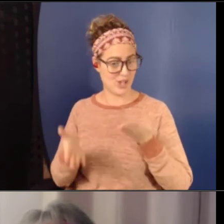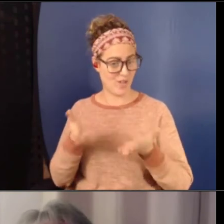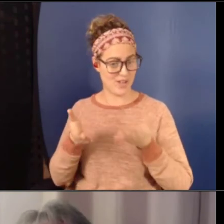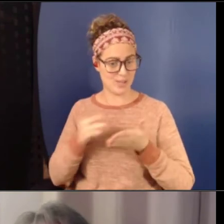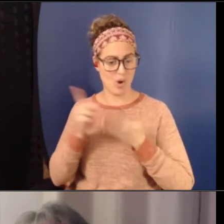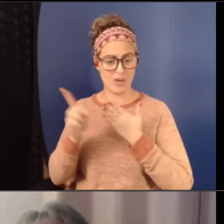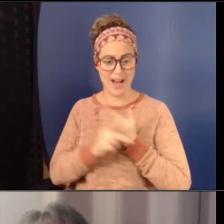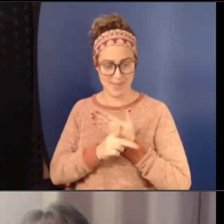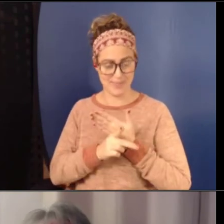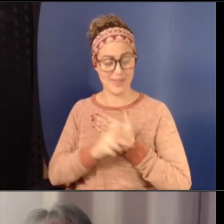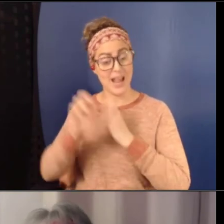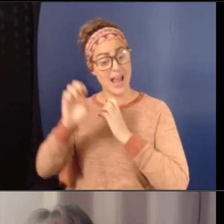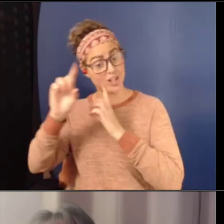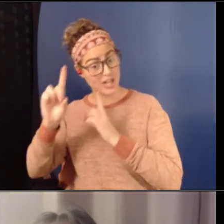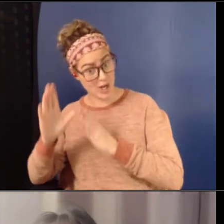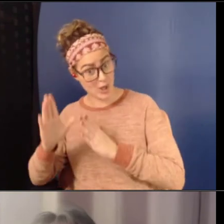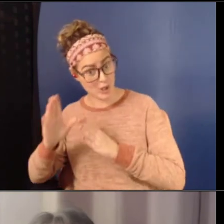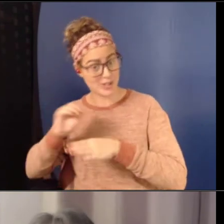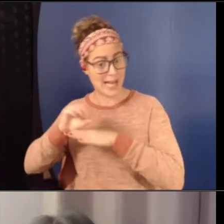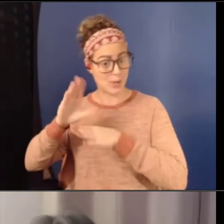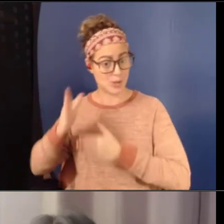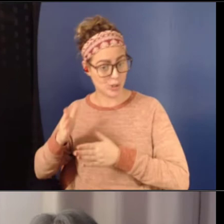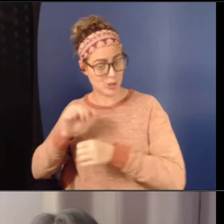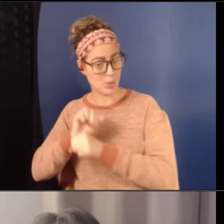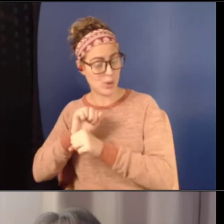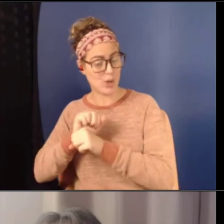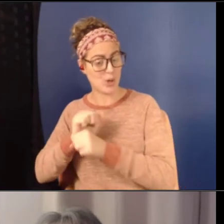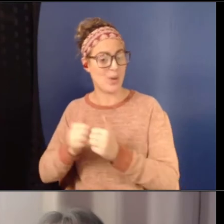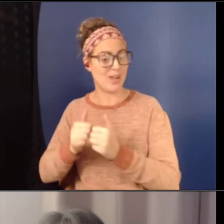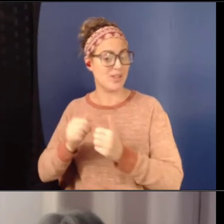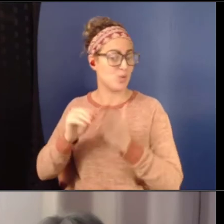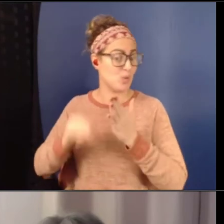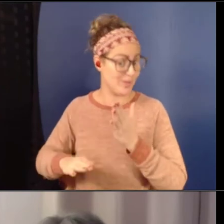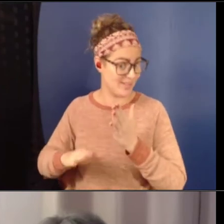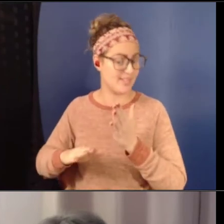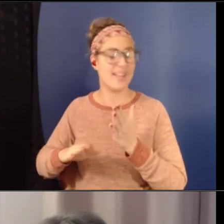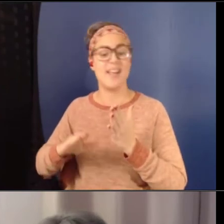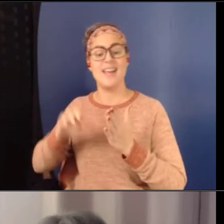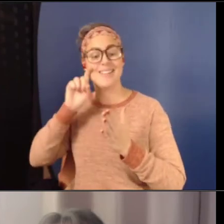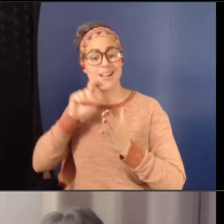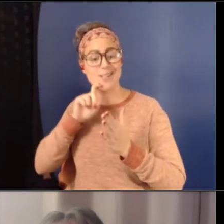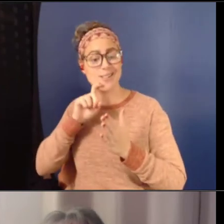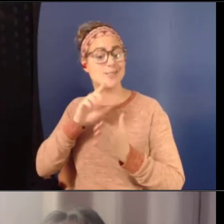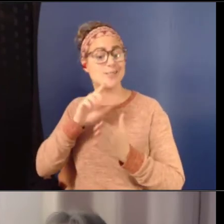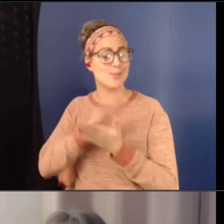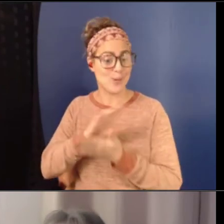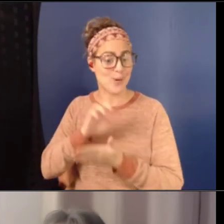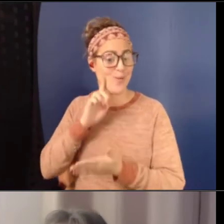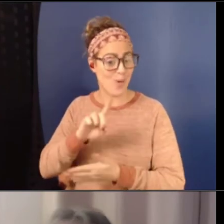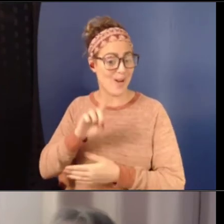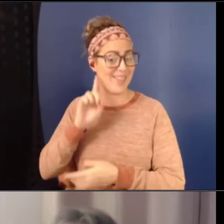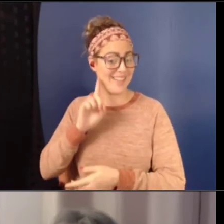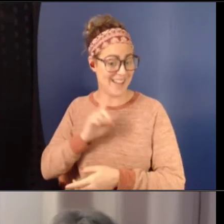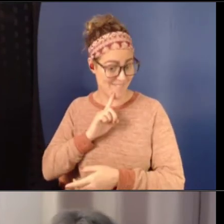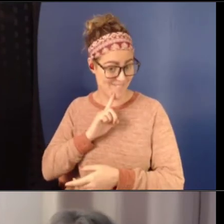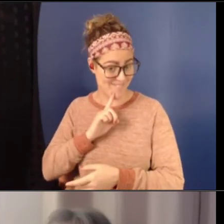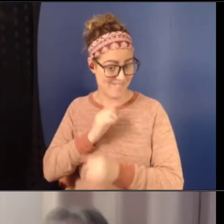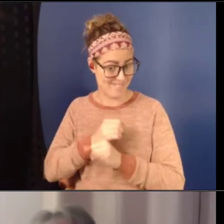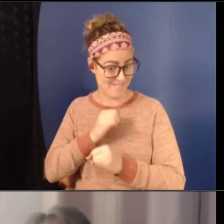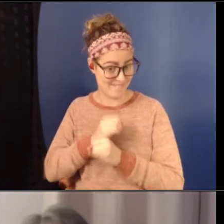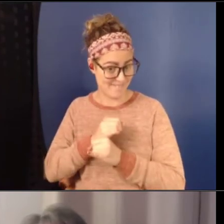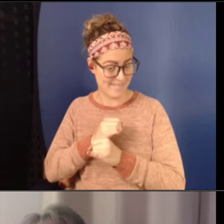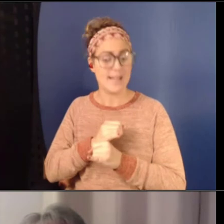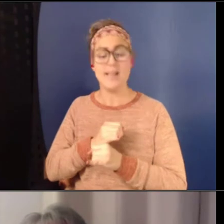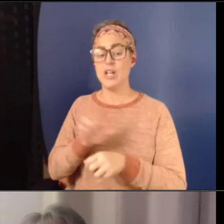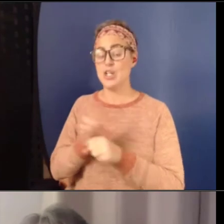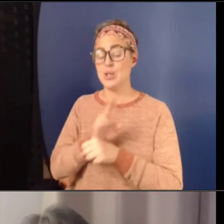counselors who work with, um, young, with students at our Texas School for the Deaf, using the Expect Respect curriculum in